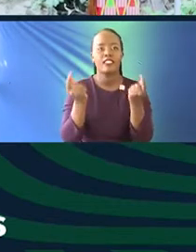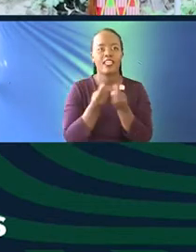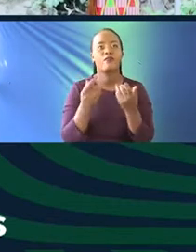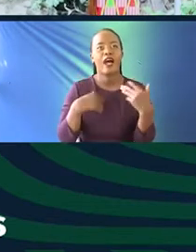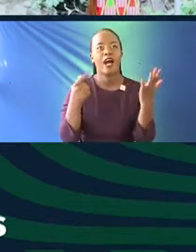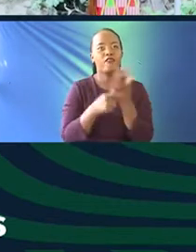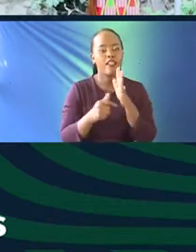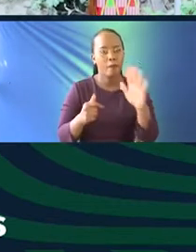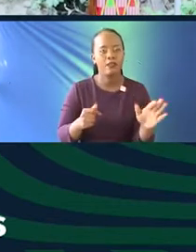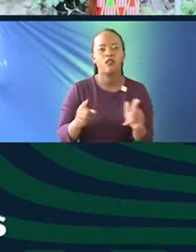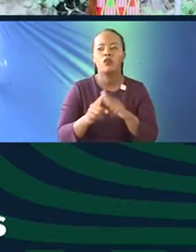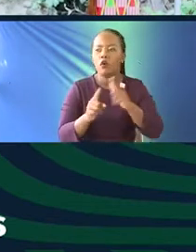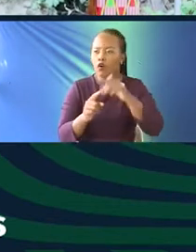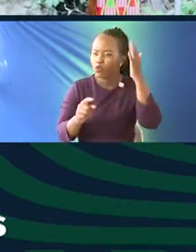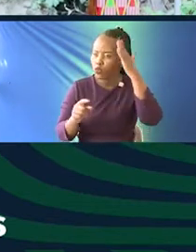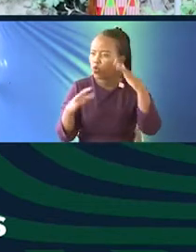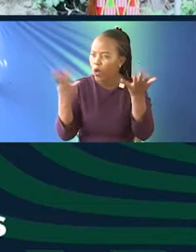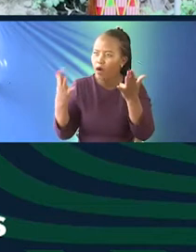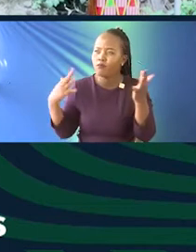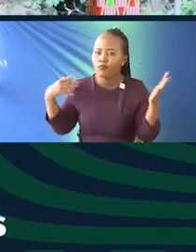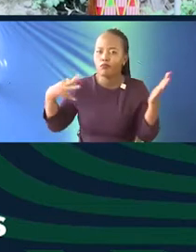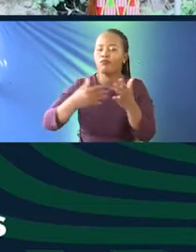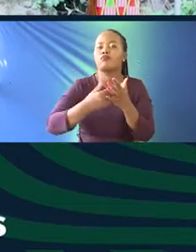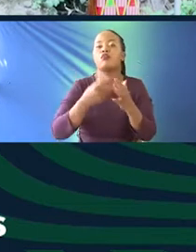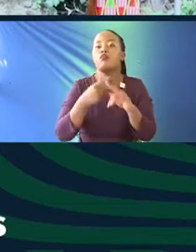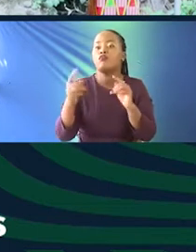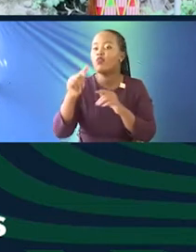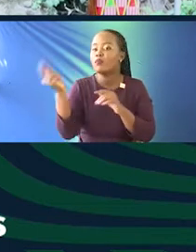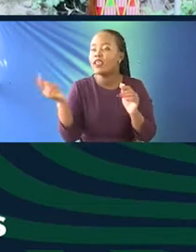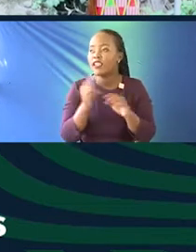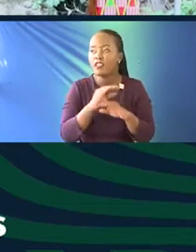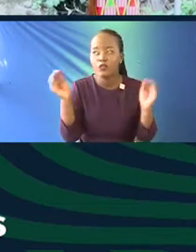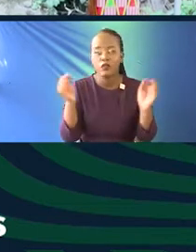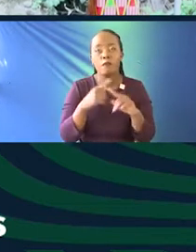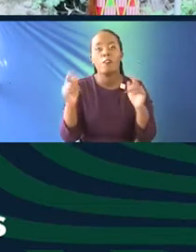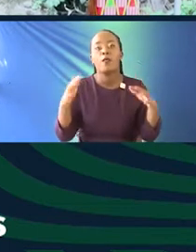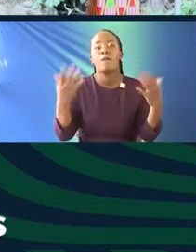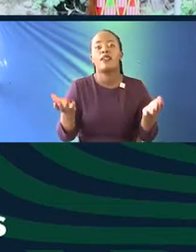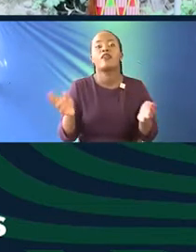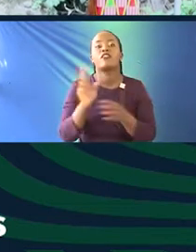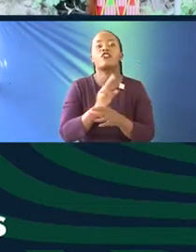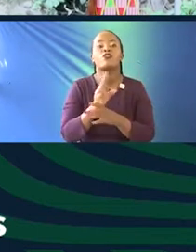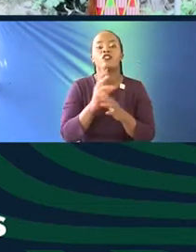And everybody knows how far this has traveled, not necessarily from Kenya, but in terms of how it's used, aloe vera for face